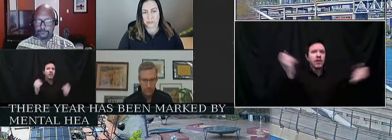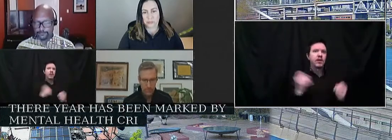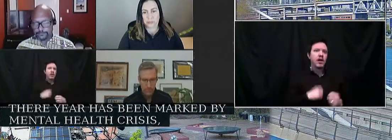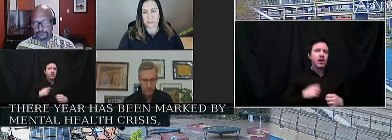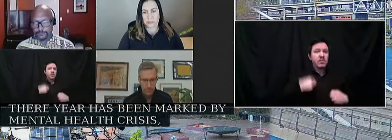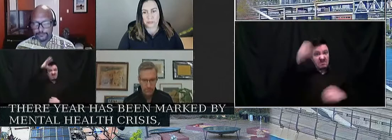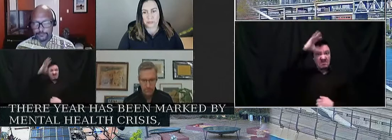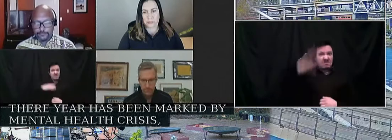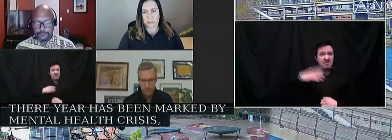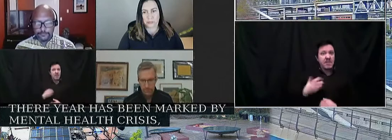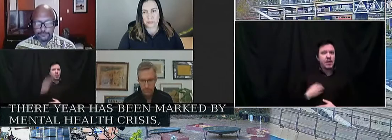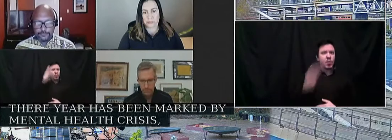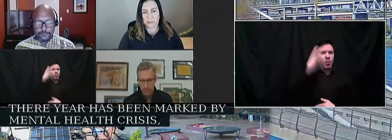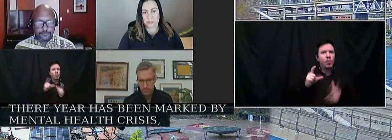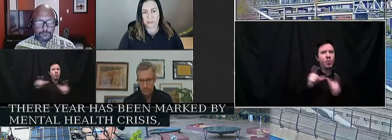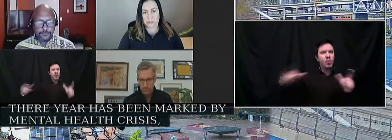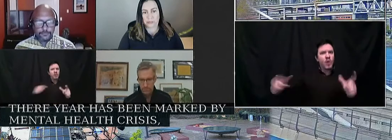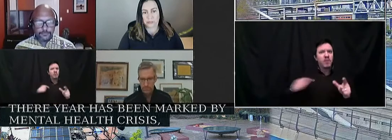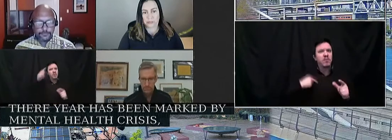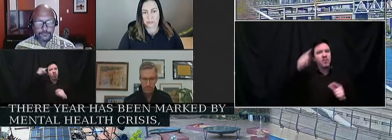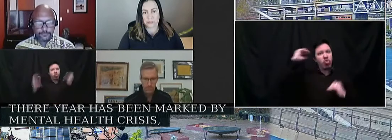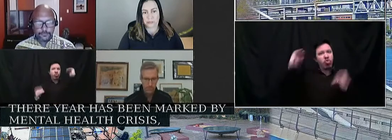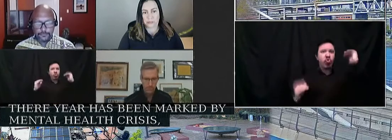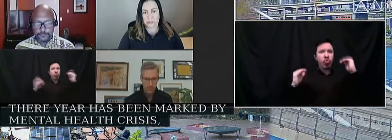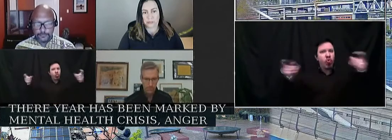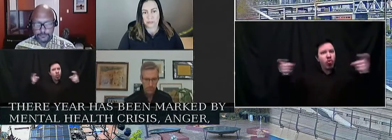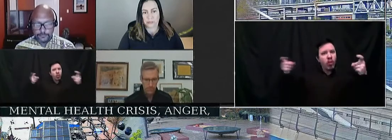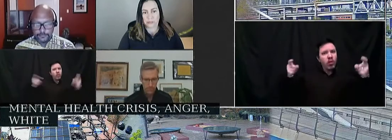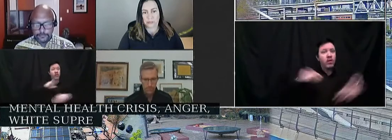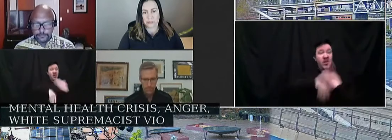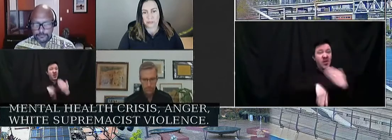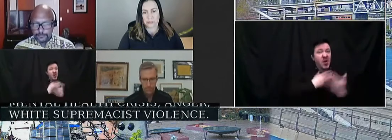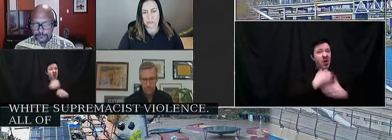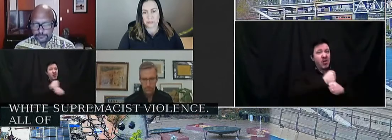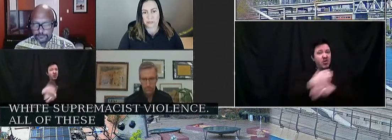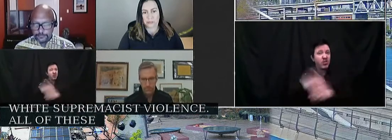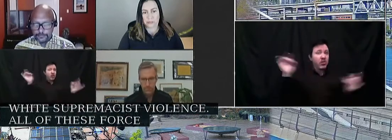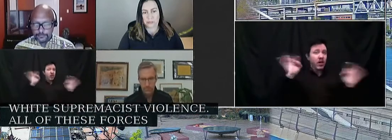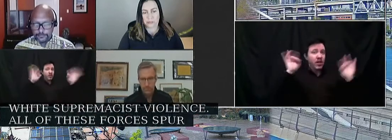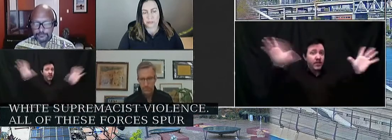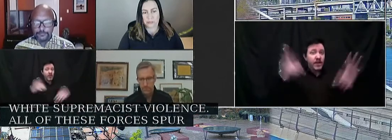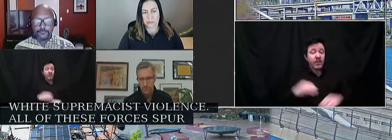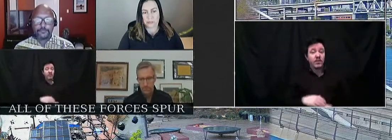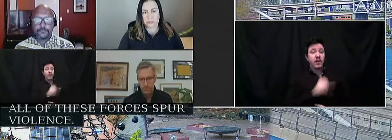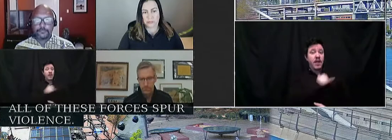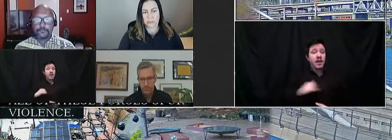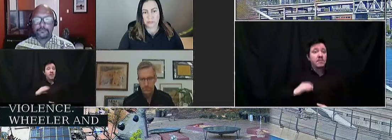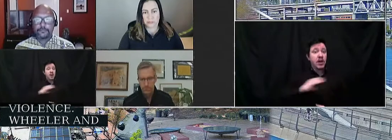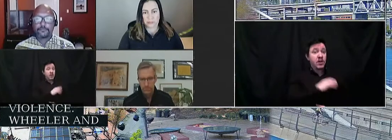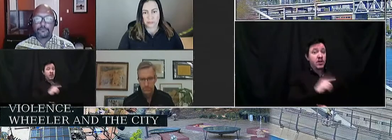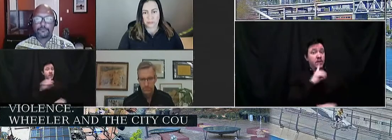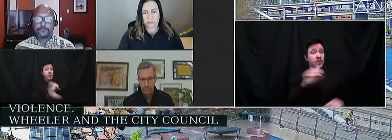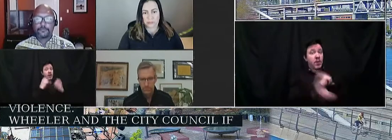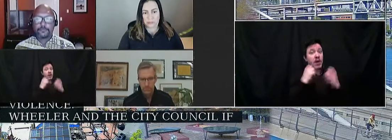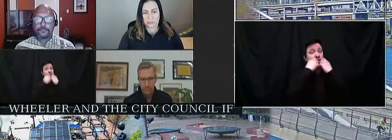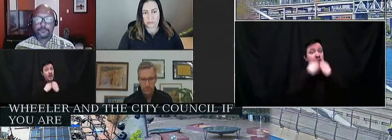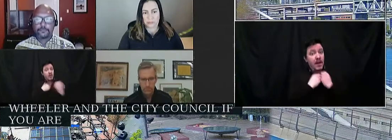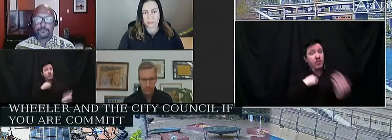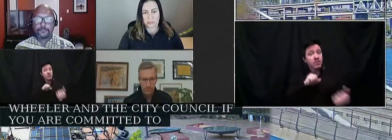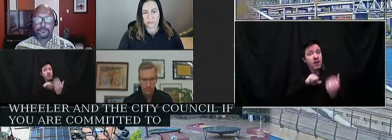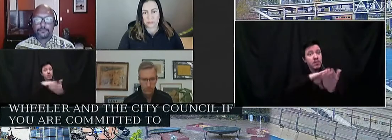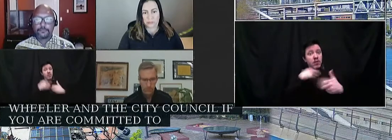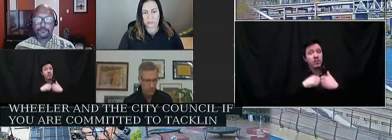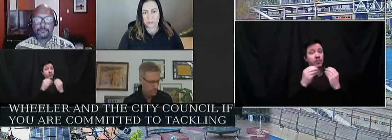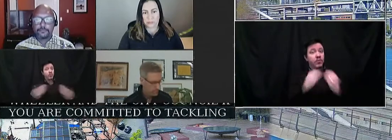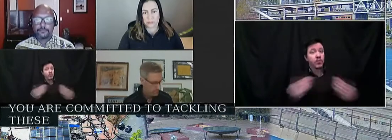white supremacist violence. All these forces spur violence. Wheeler and the city council, if you're truly committed to tackling these issues and the